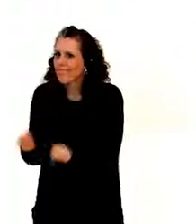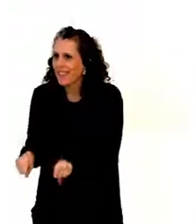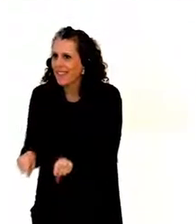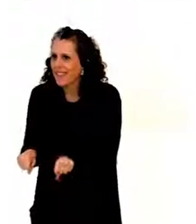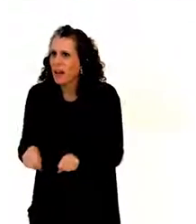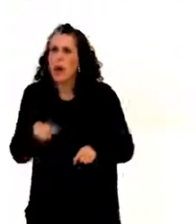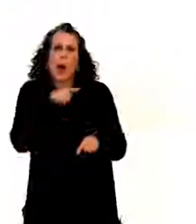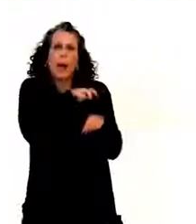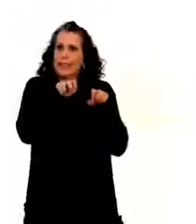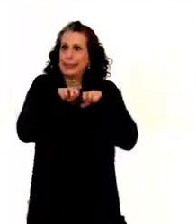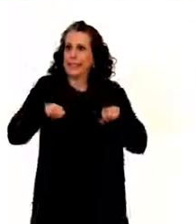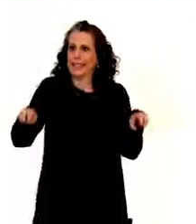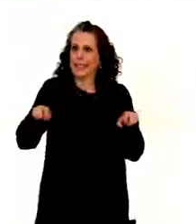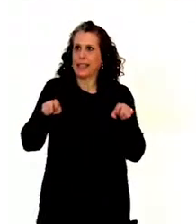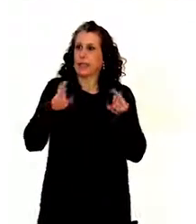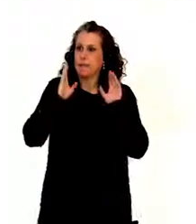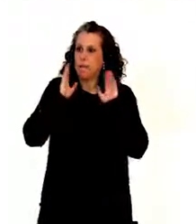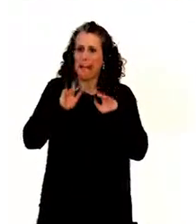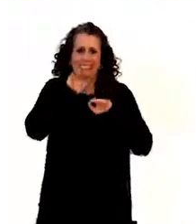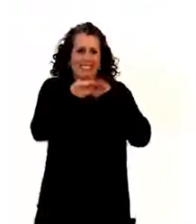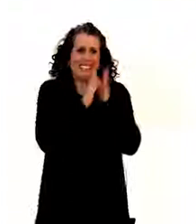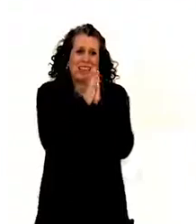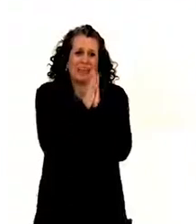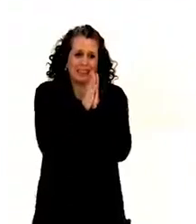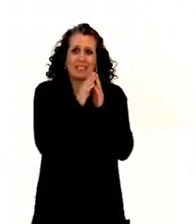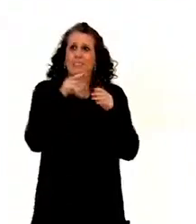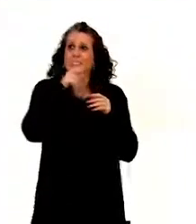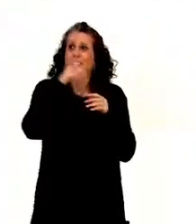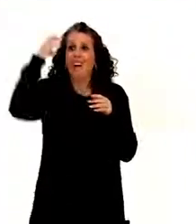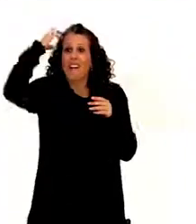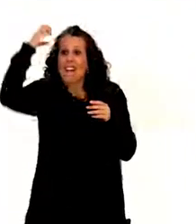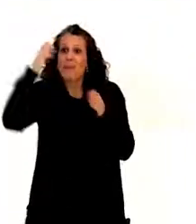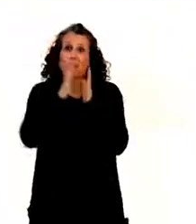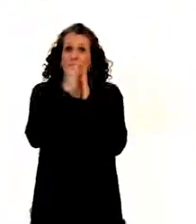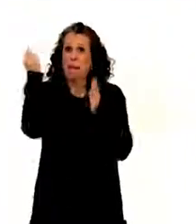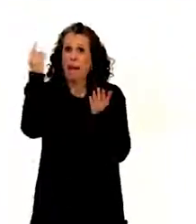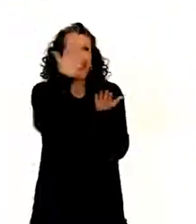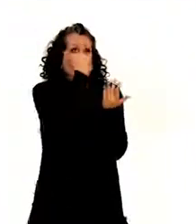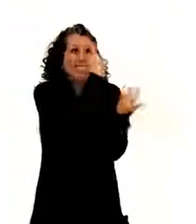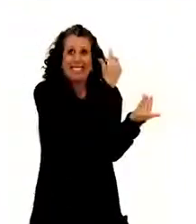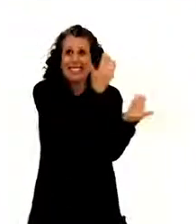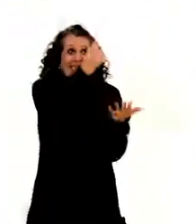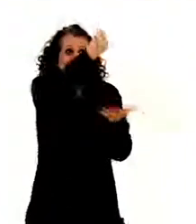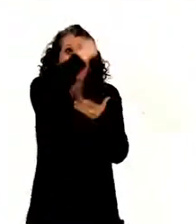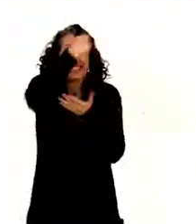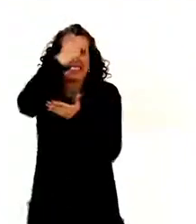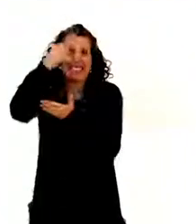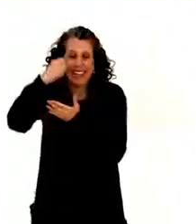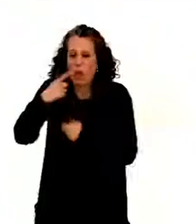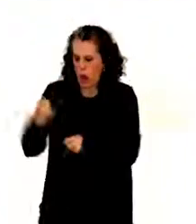committee had to appeal to private donors and also some of the state parties made donations, which enabled our colleague to make